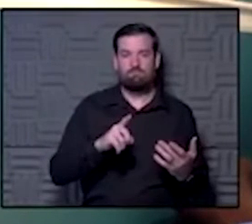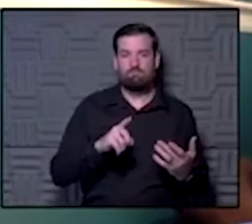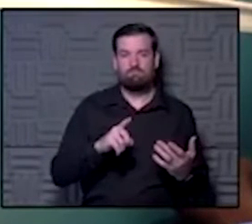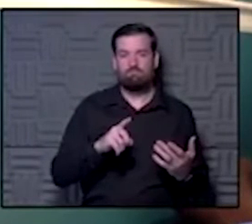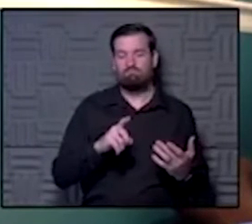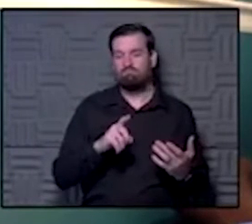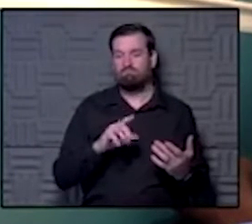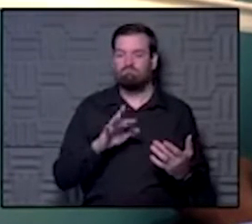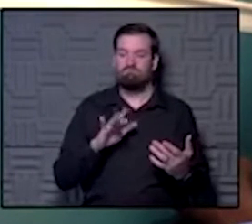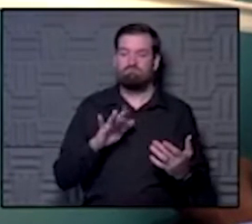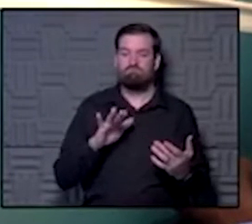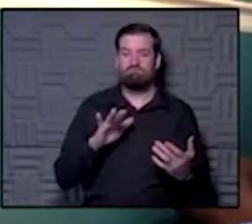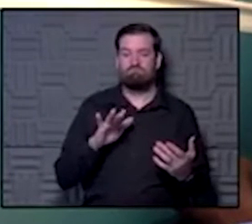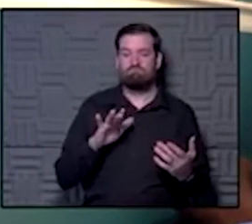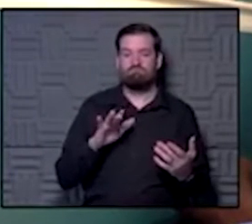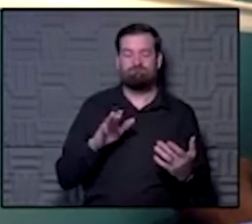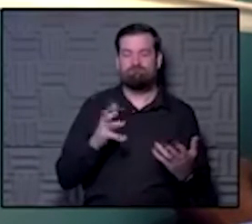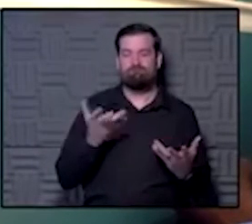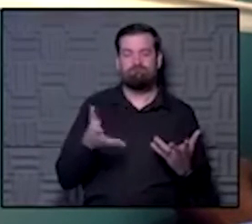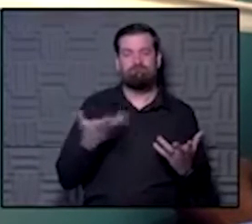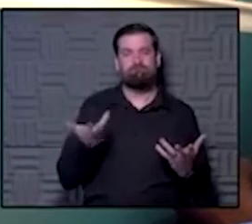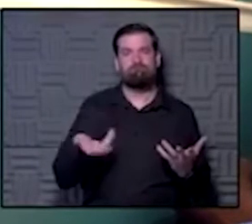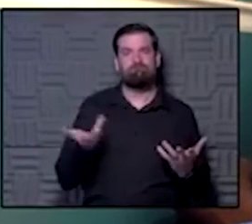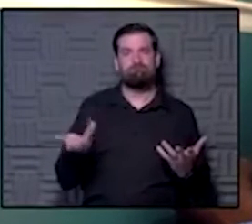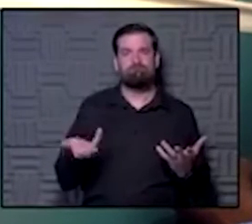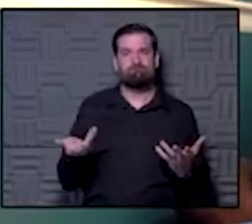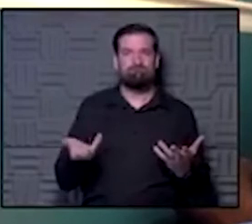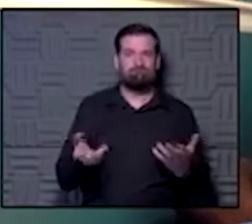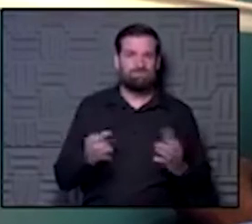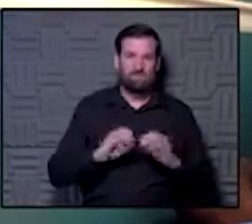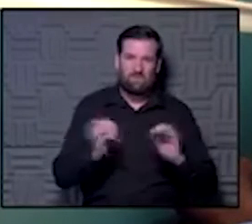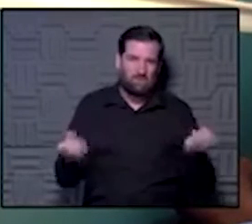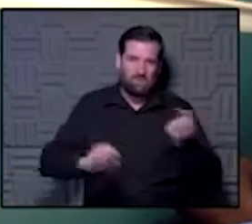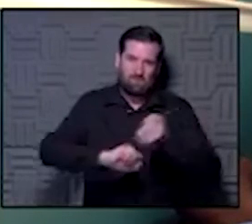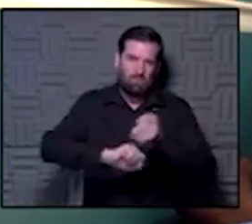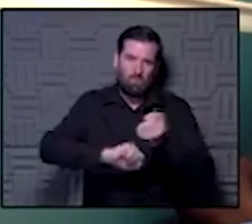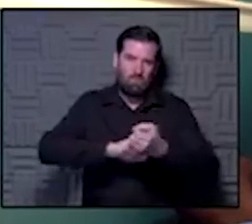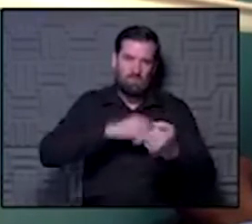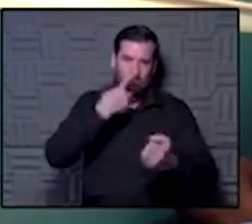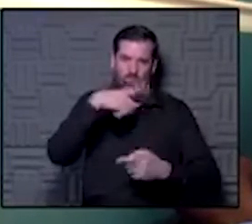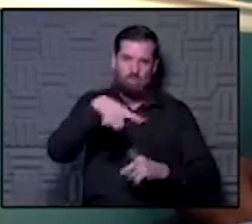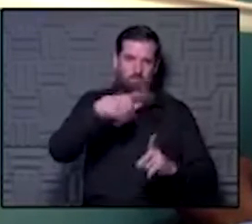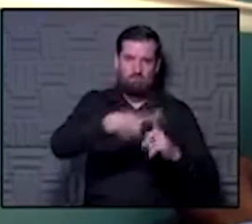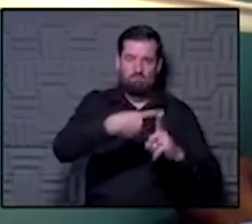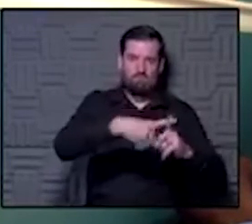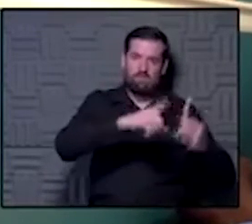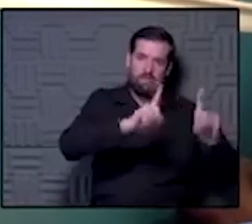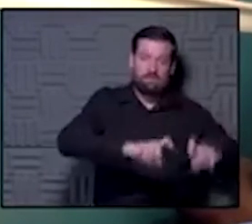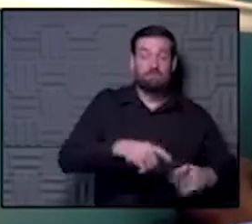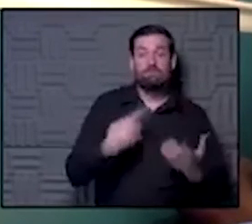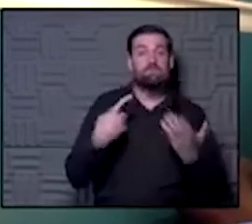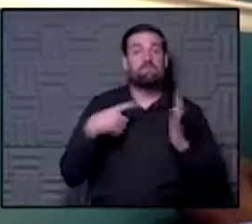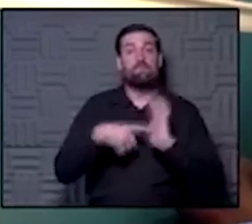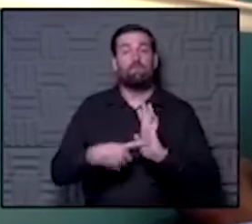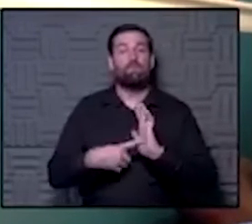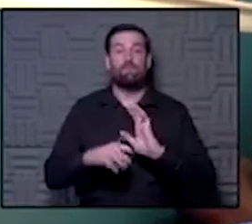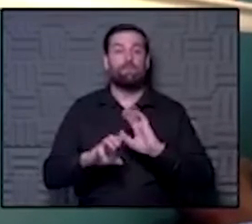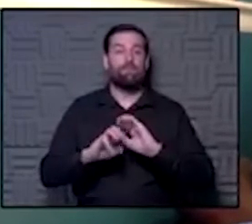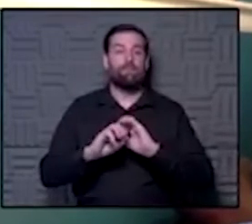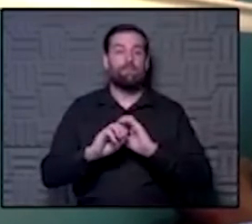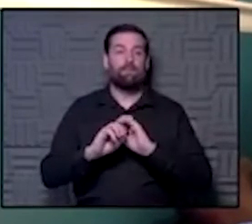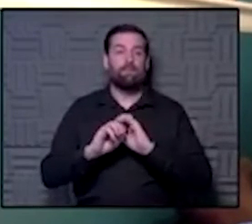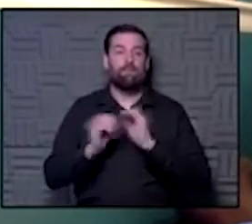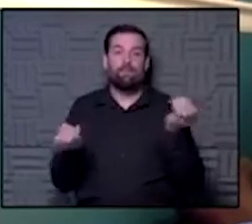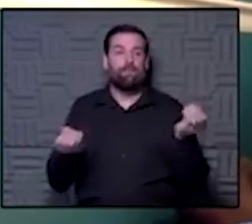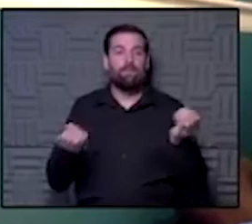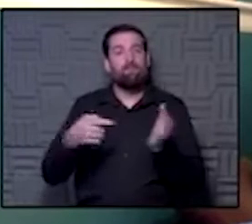this lack of support for those who test positive and don't have, for example, access to paid sick